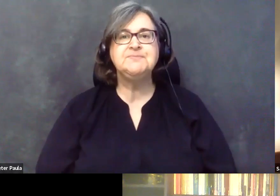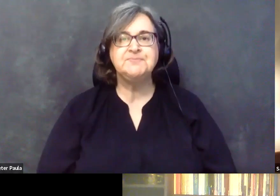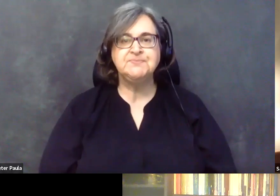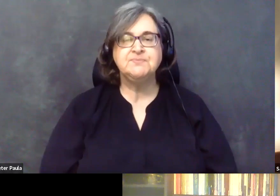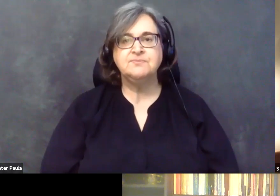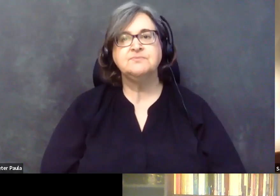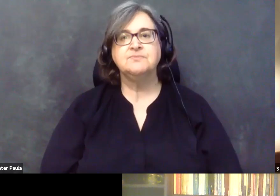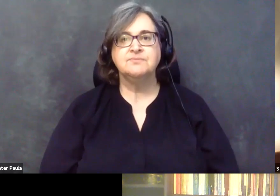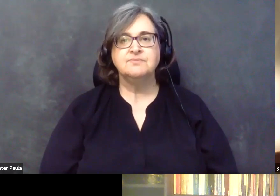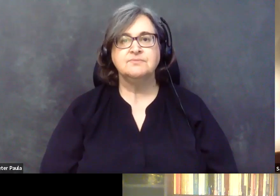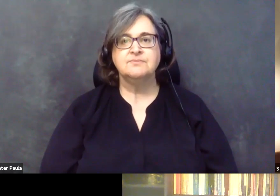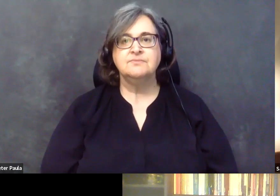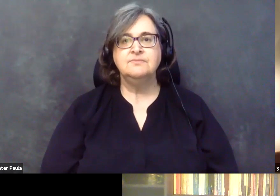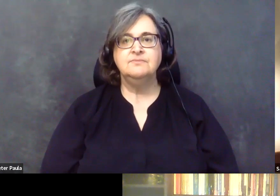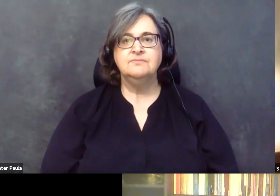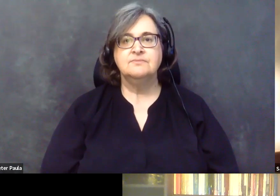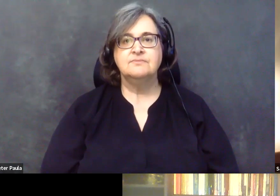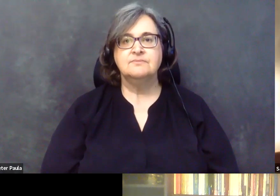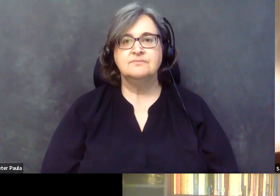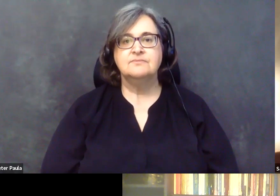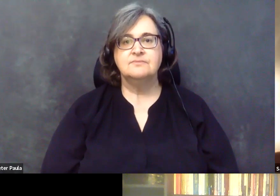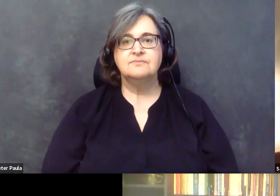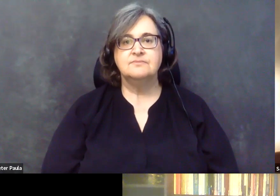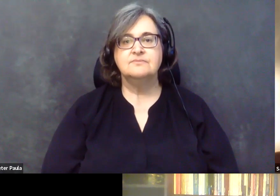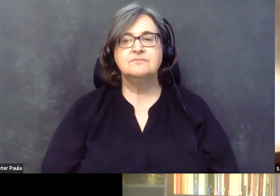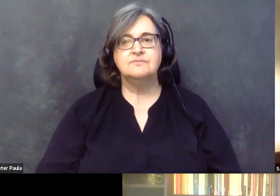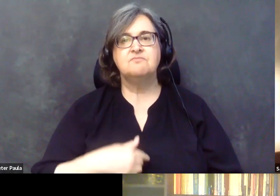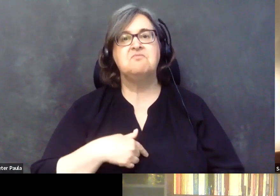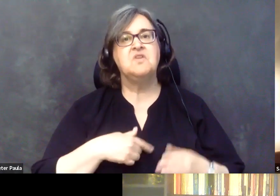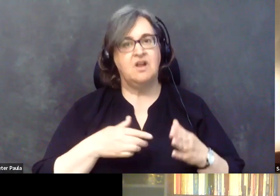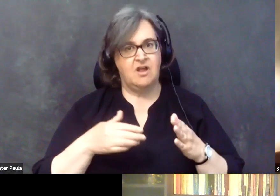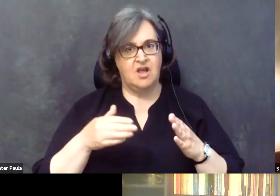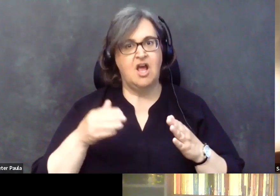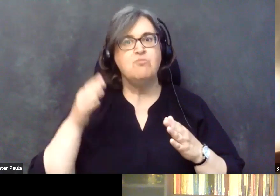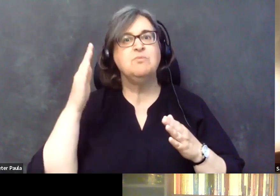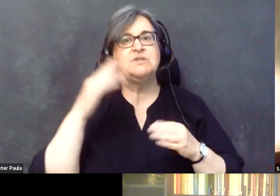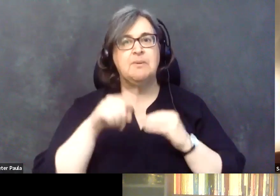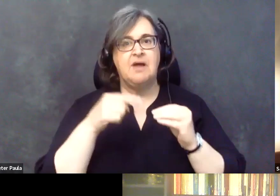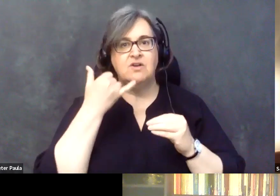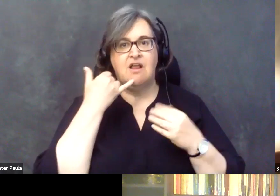And I've been presenting on telehealth, especially to the occupational therapy community,